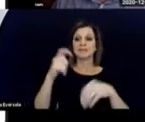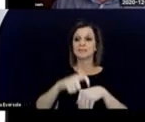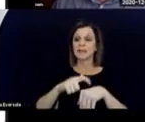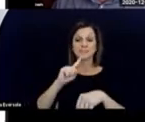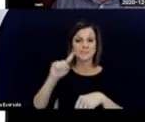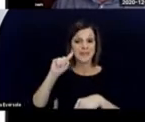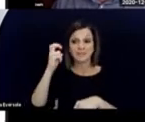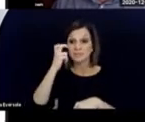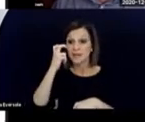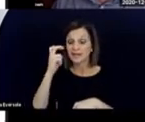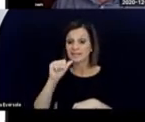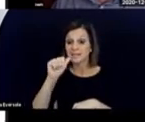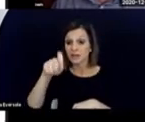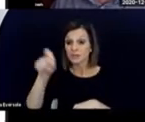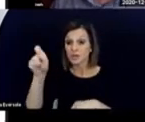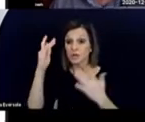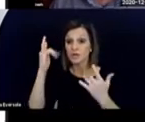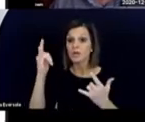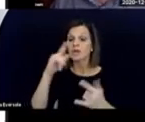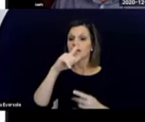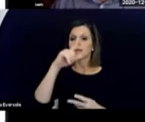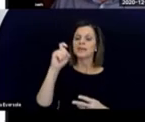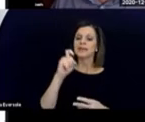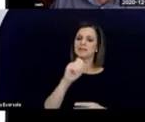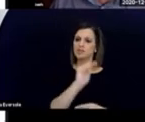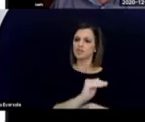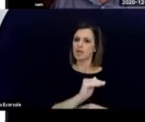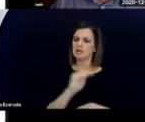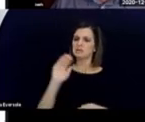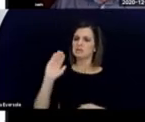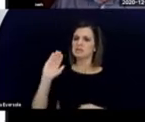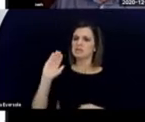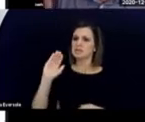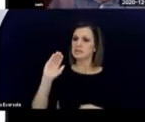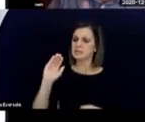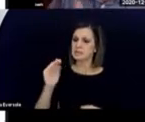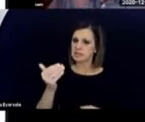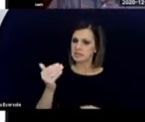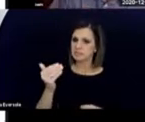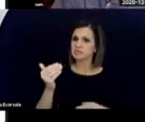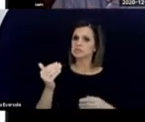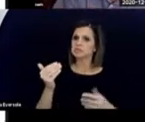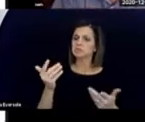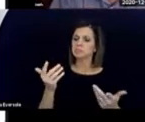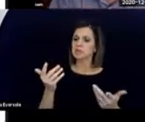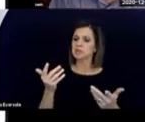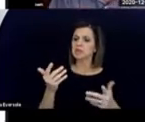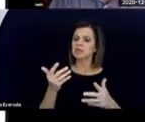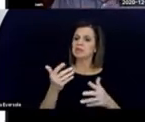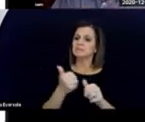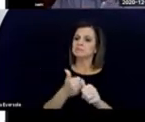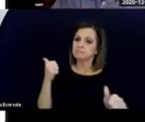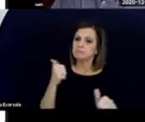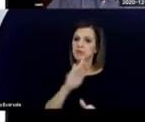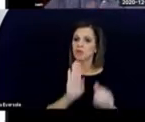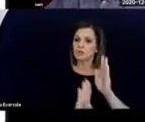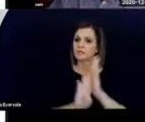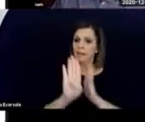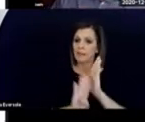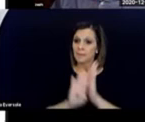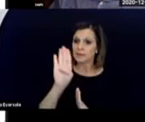Too often, deafblind is not checked because the child seems to be very delayed in their development.